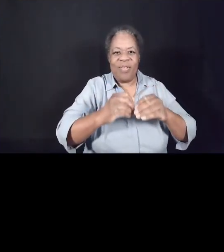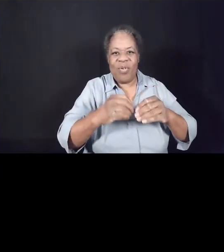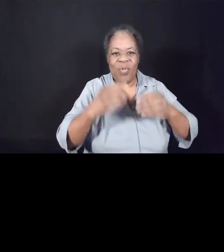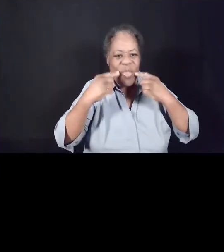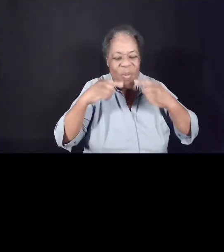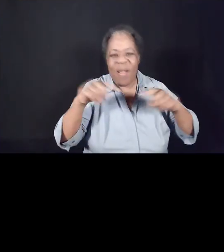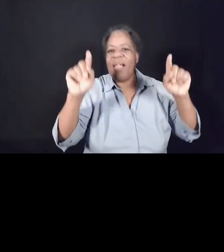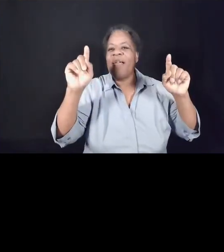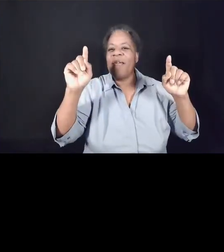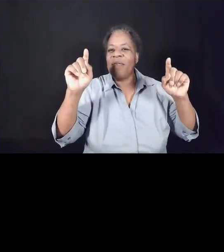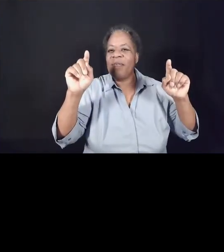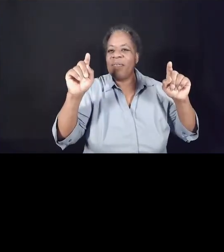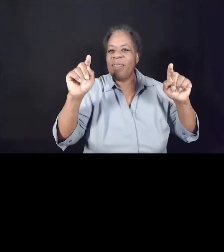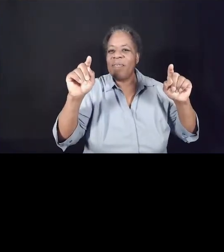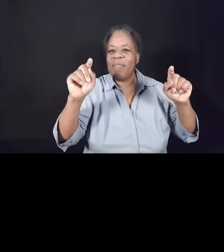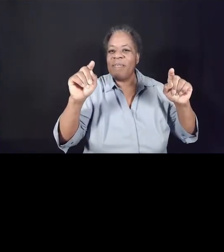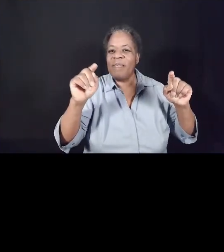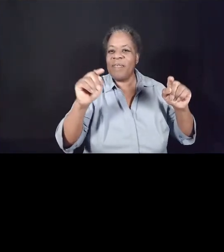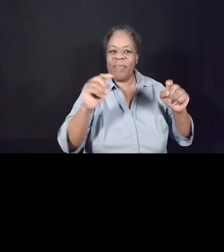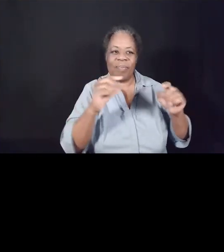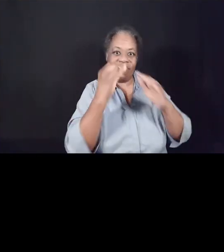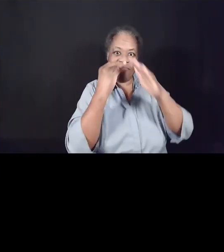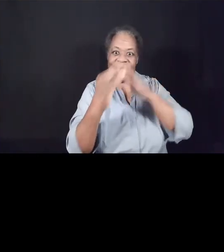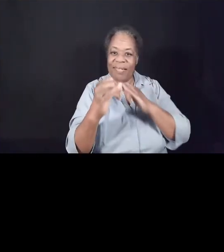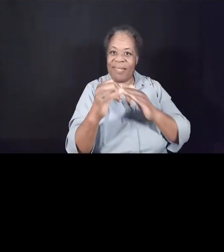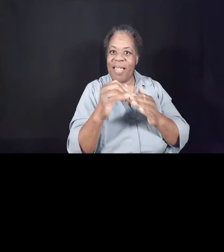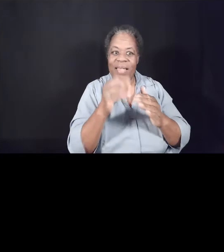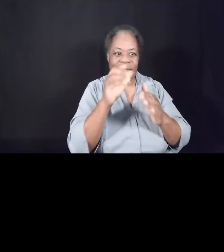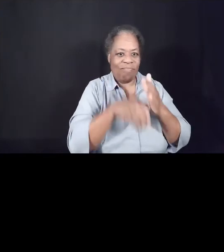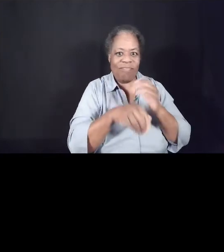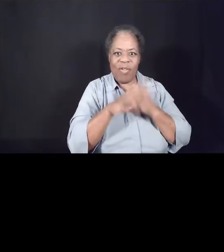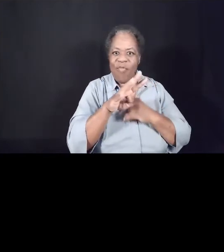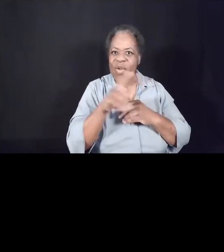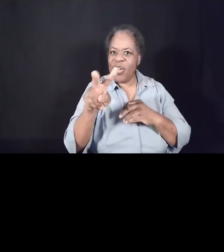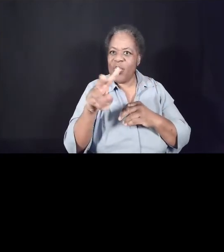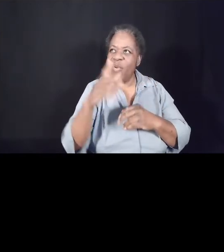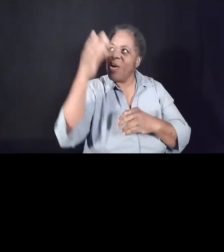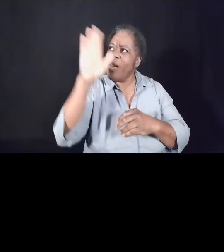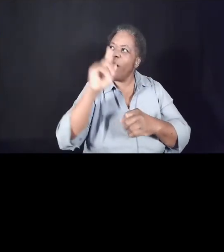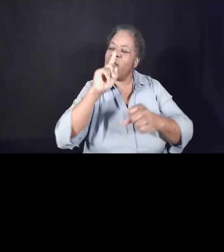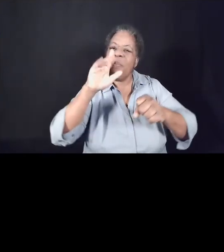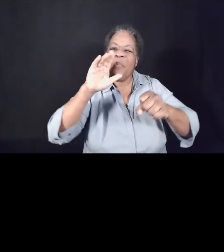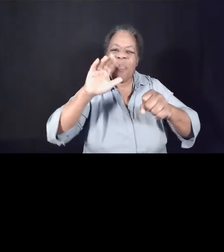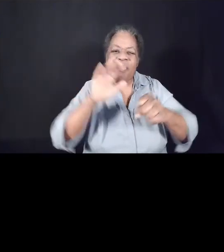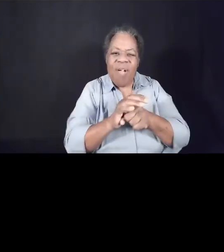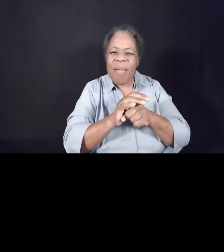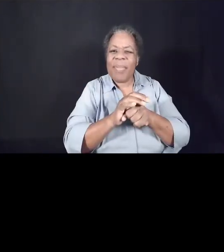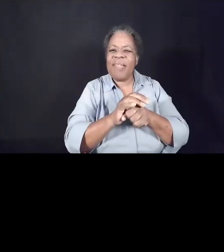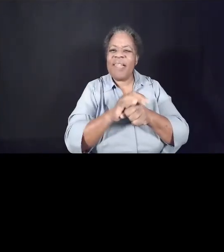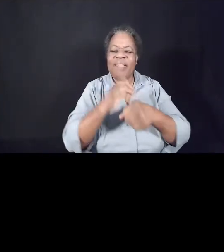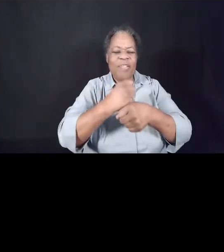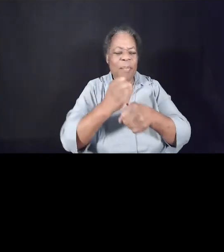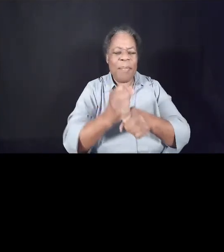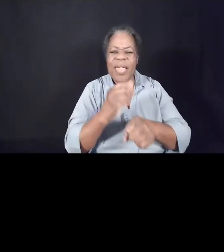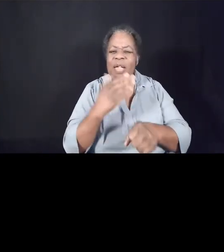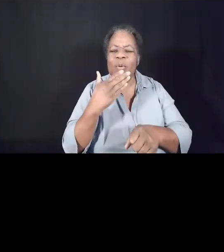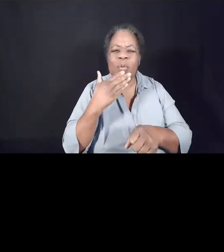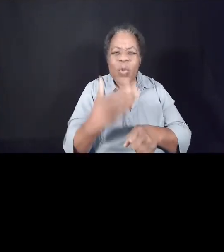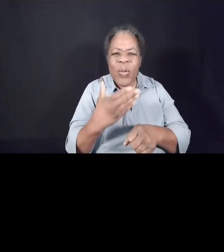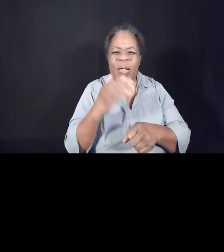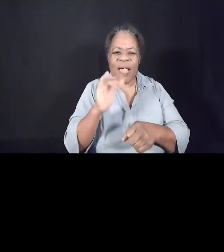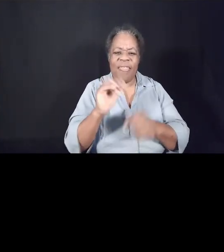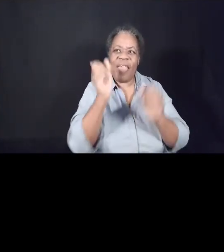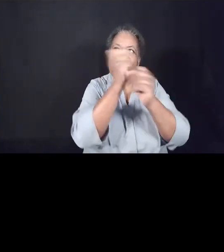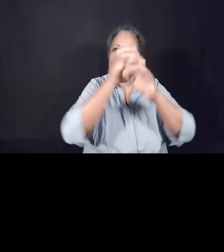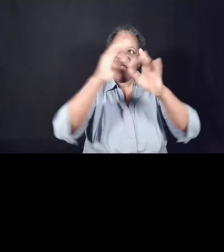And in these words from Isaiah 42, God promises to make good on that vision, even